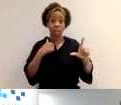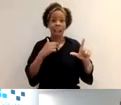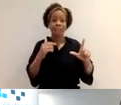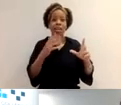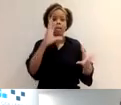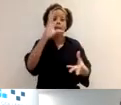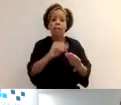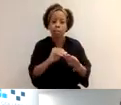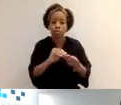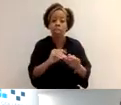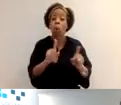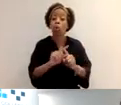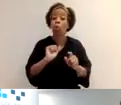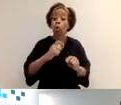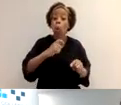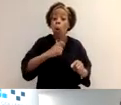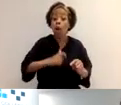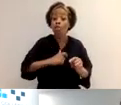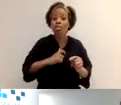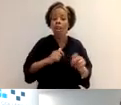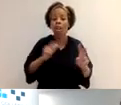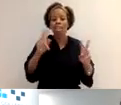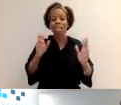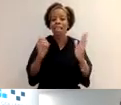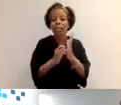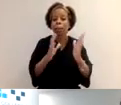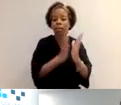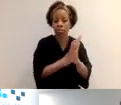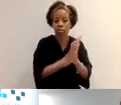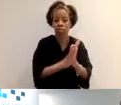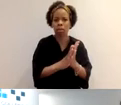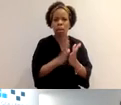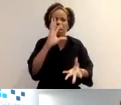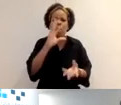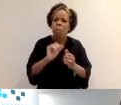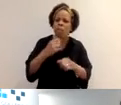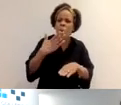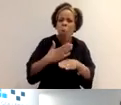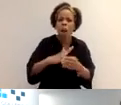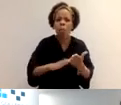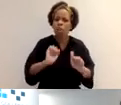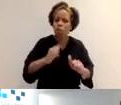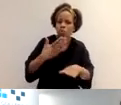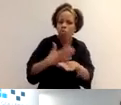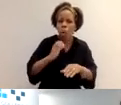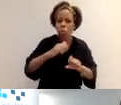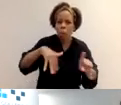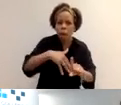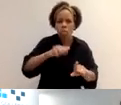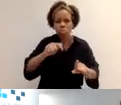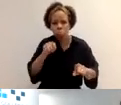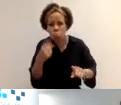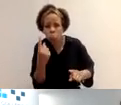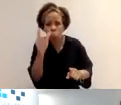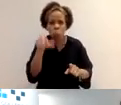statement. And essentially summary of work is who are you? What do you do? What's your job? What role might